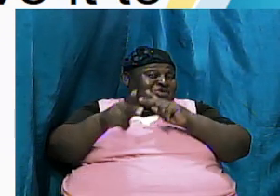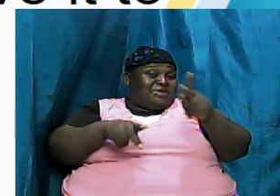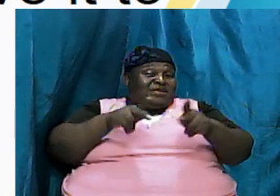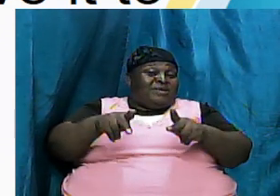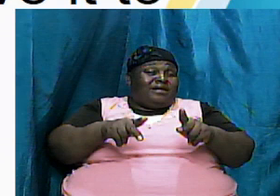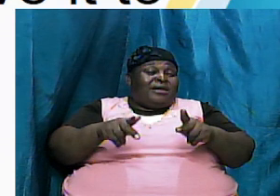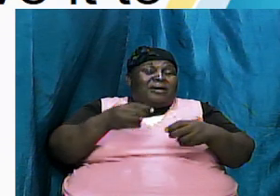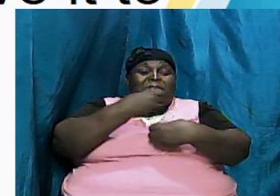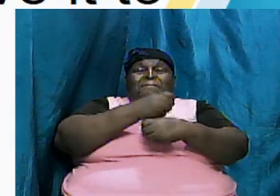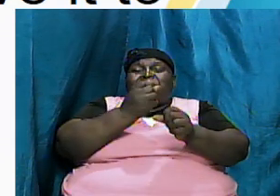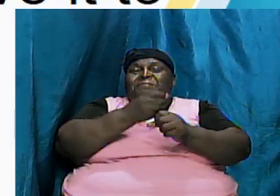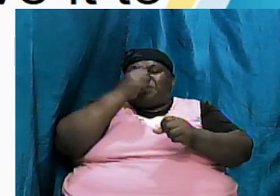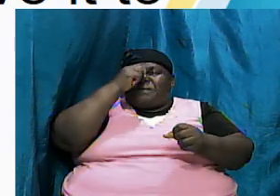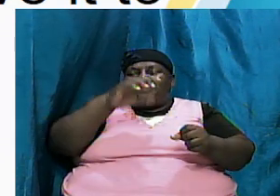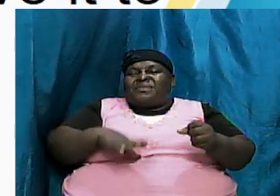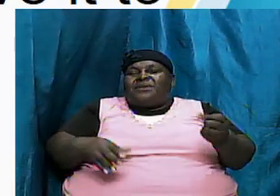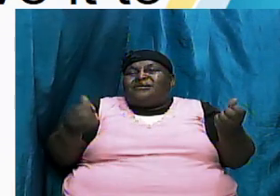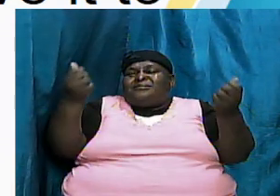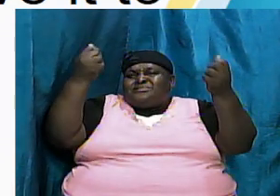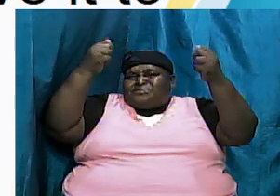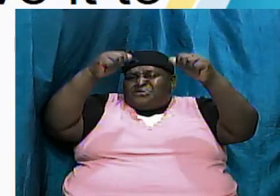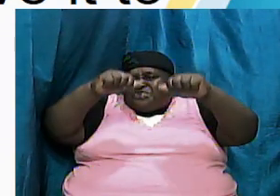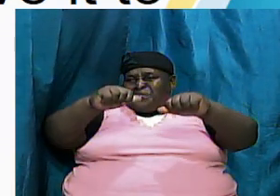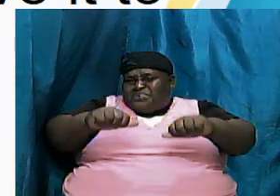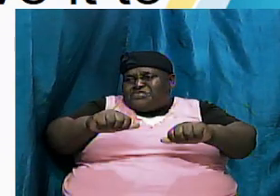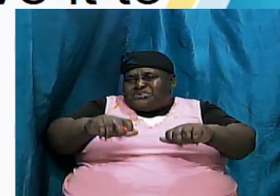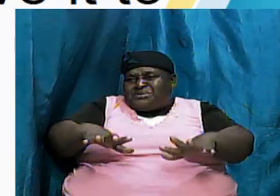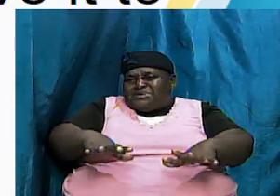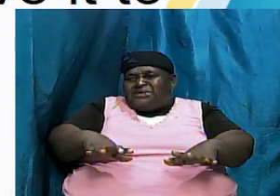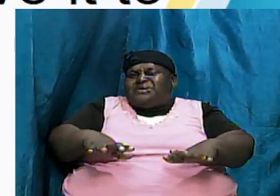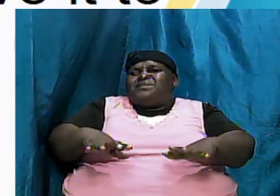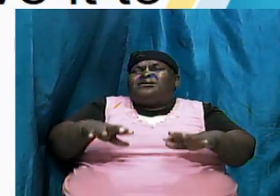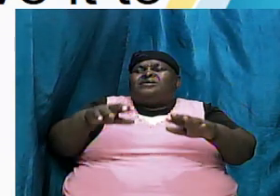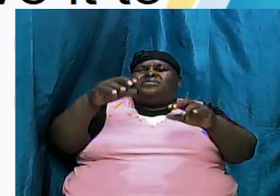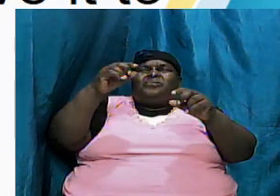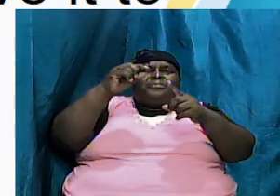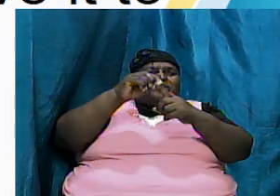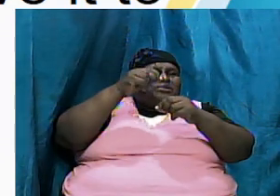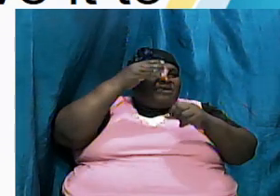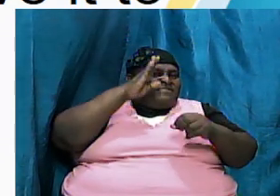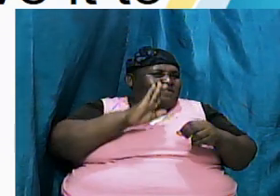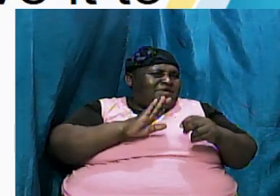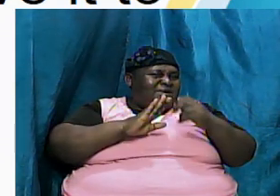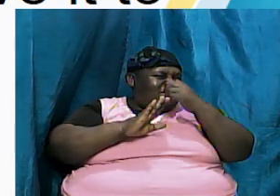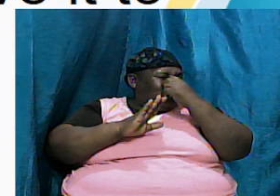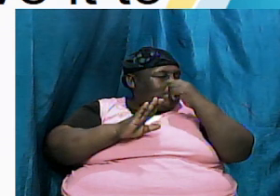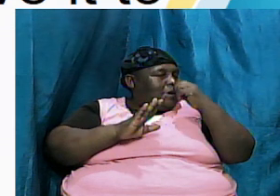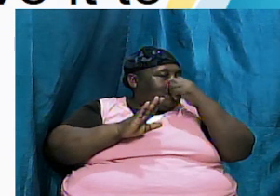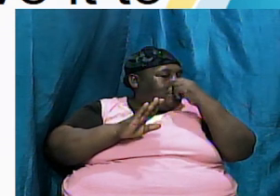doubt the word of God and so he came now listen to this